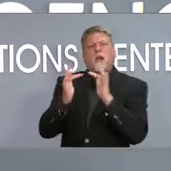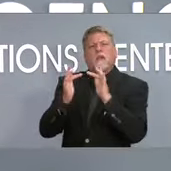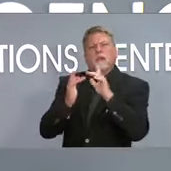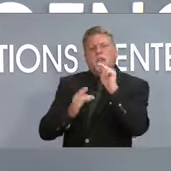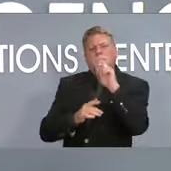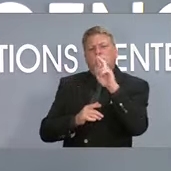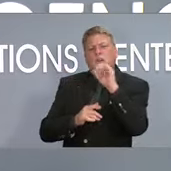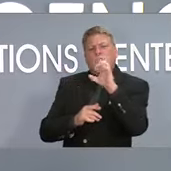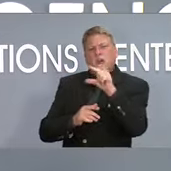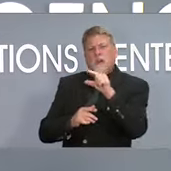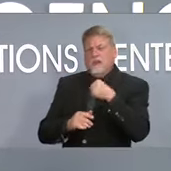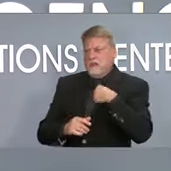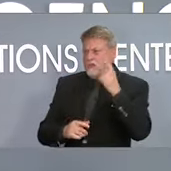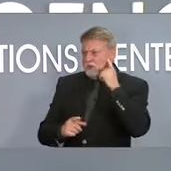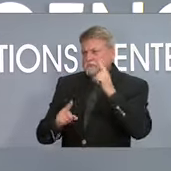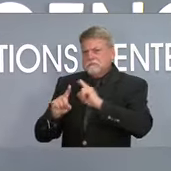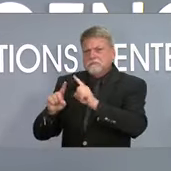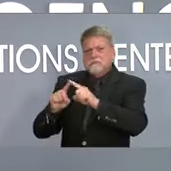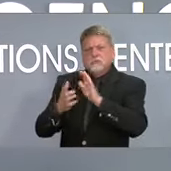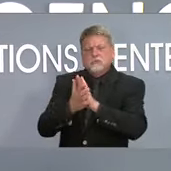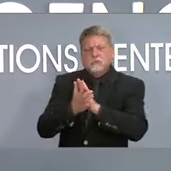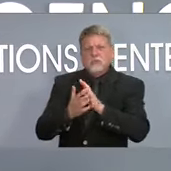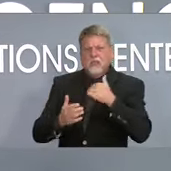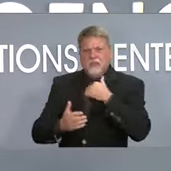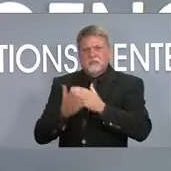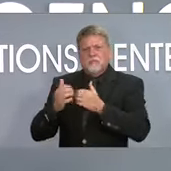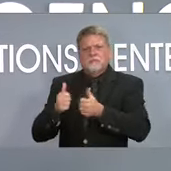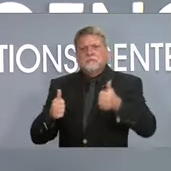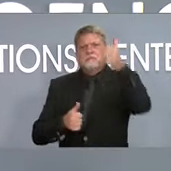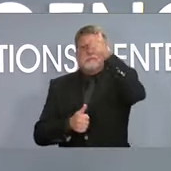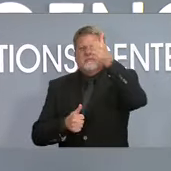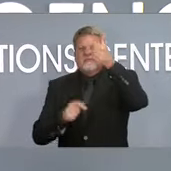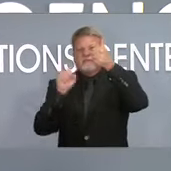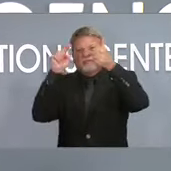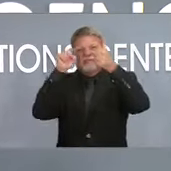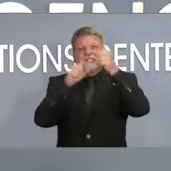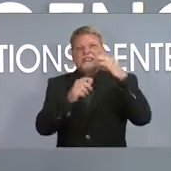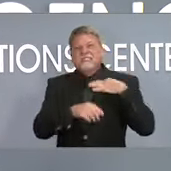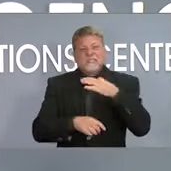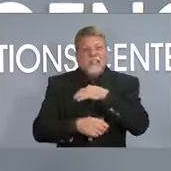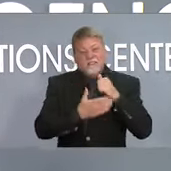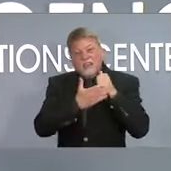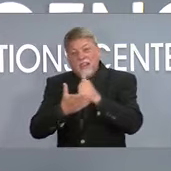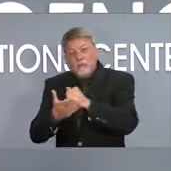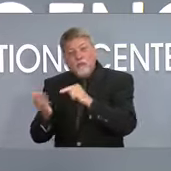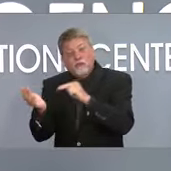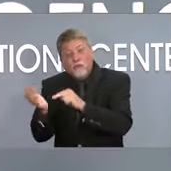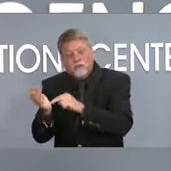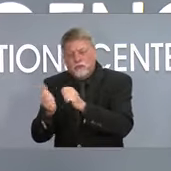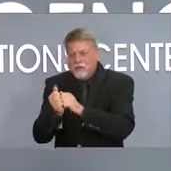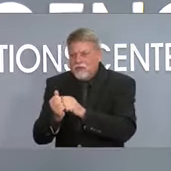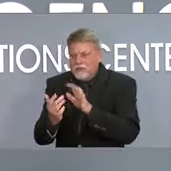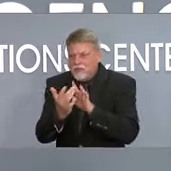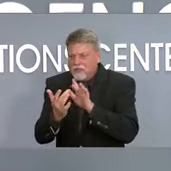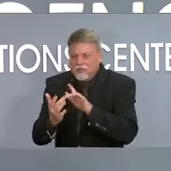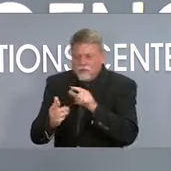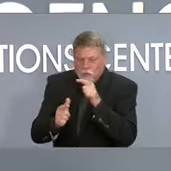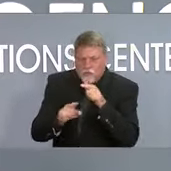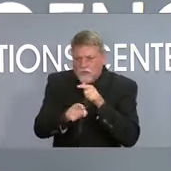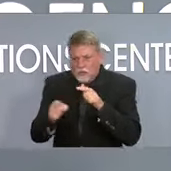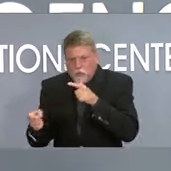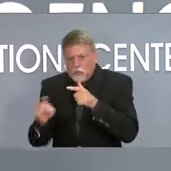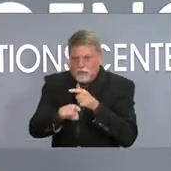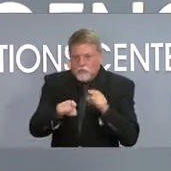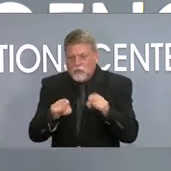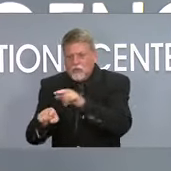where multiple schools had actual administrative staff aiding their nurses and doing the contact tracing because they were just getting slammed and it